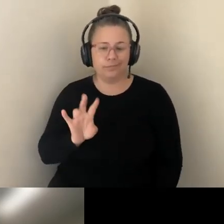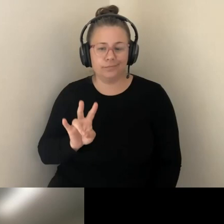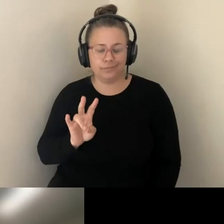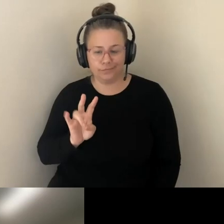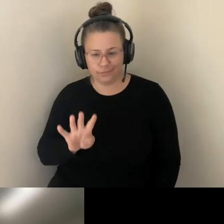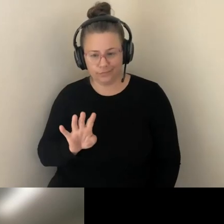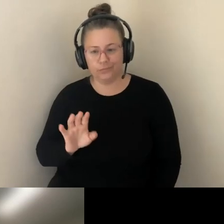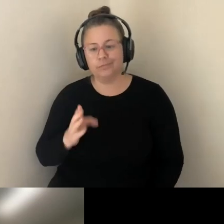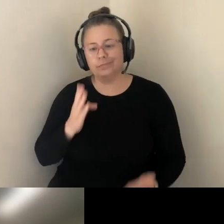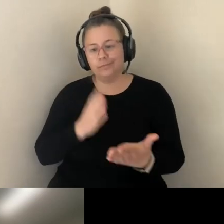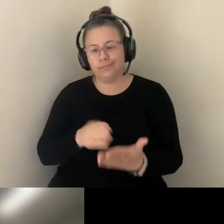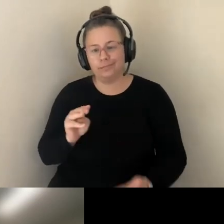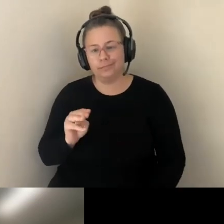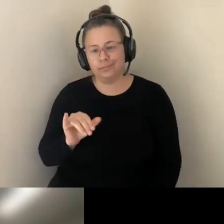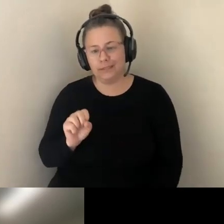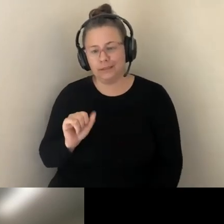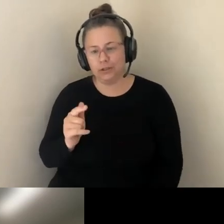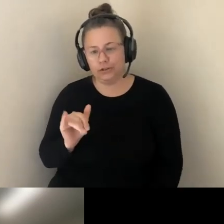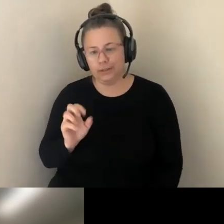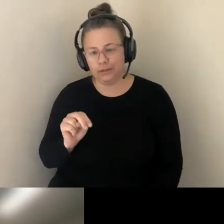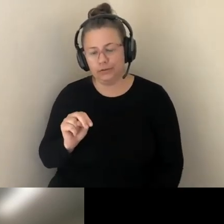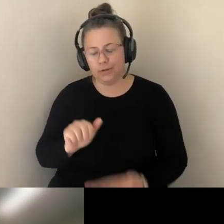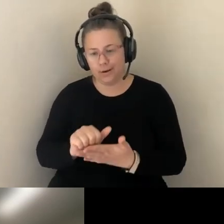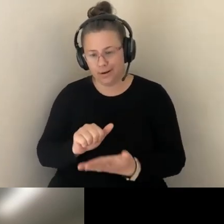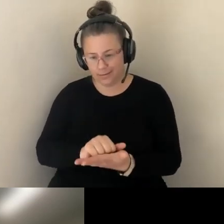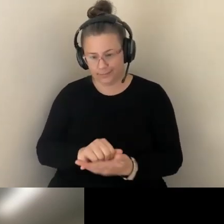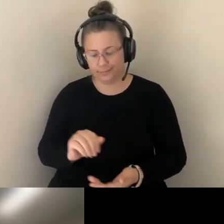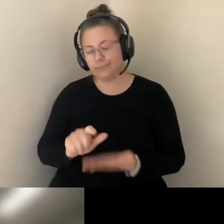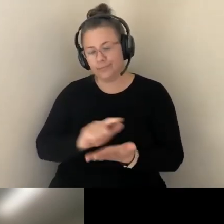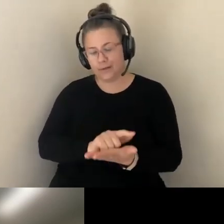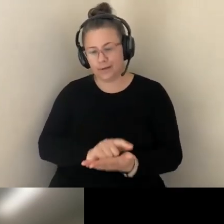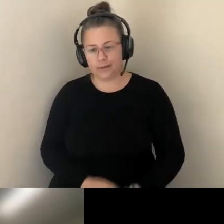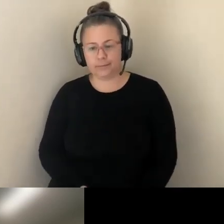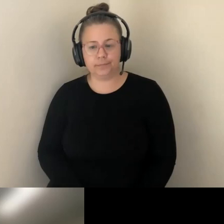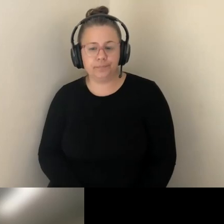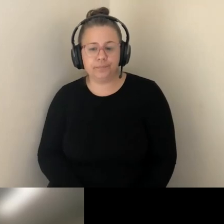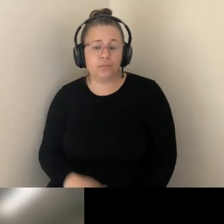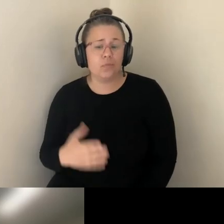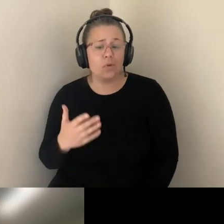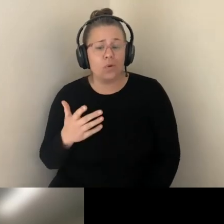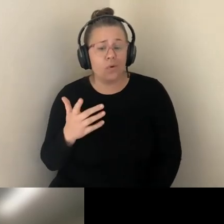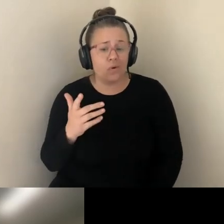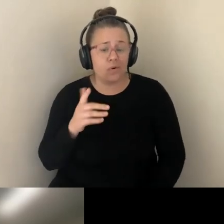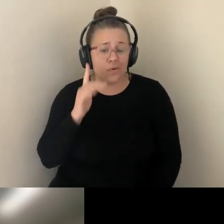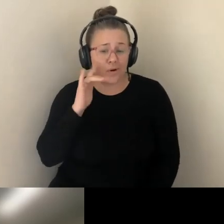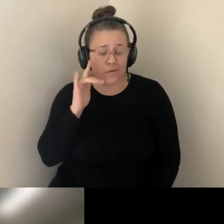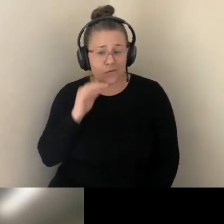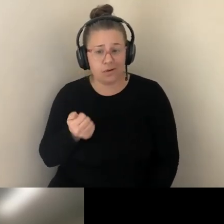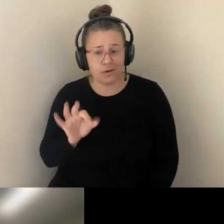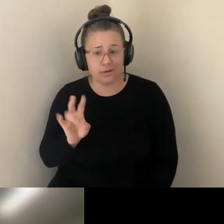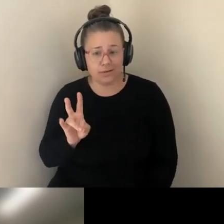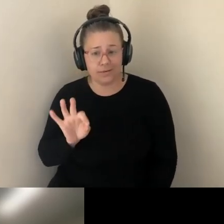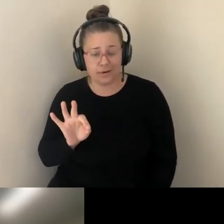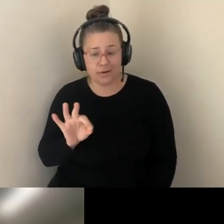1979, WHICH REPEALED FINALLY ITS EUGENIC STERILIZATION LAW, A STATE IN WHICH MORE THAN 20,000